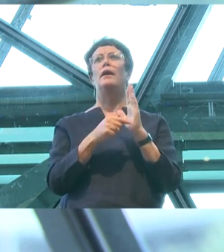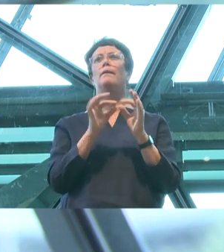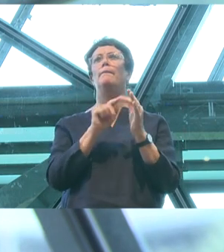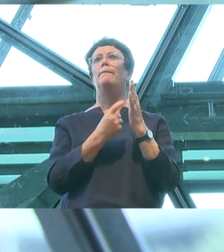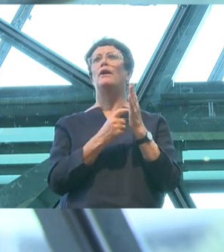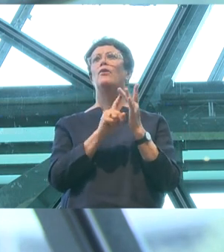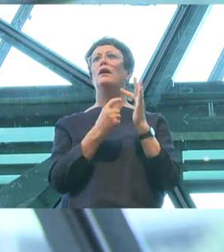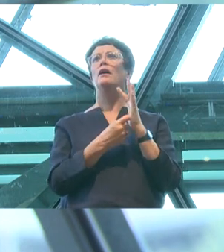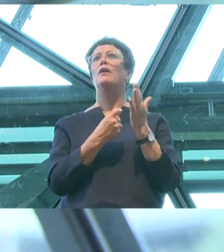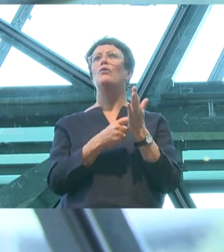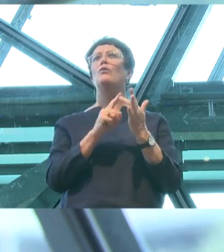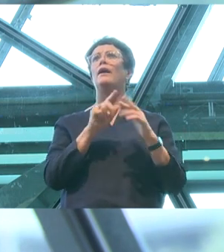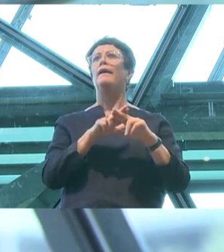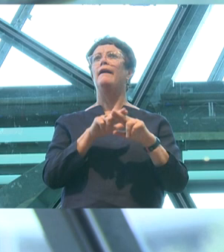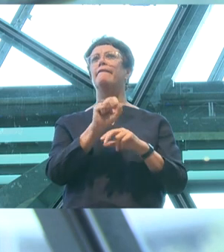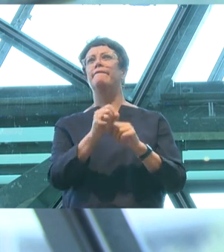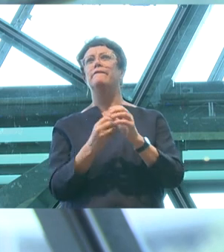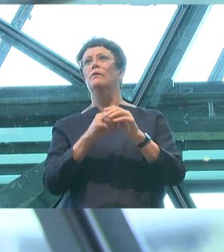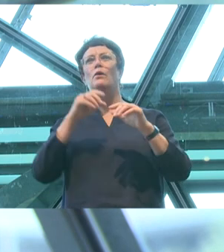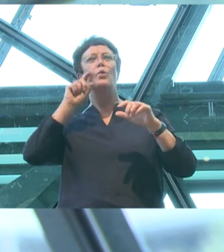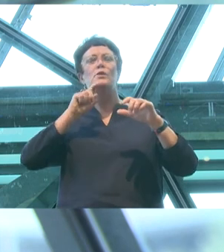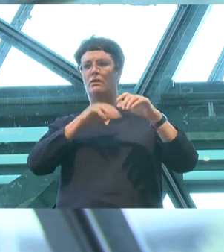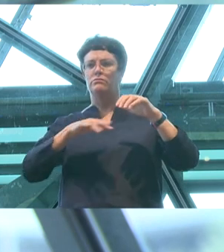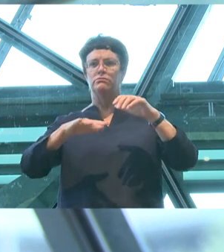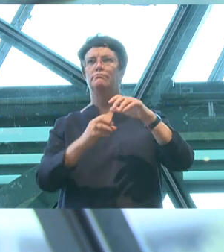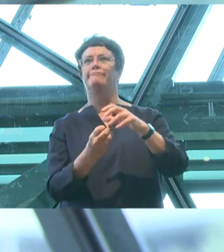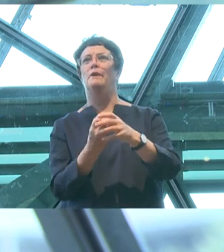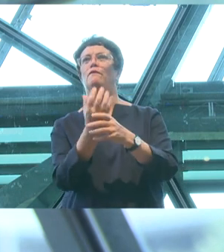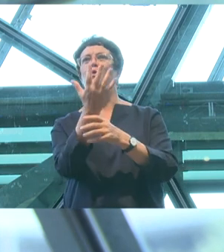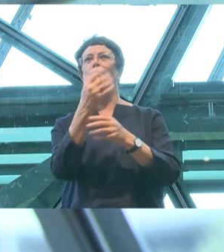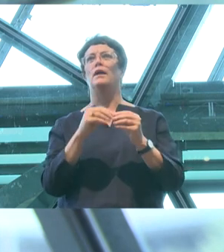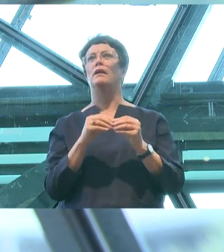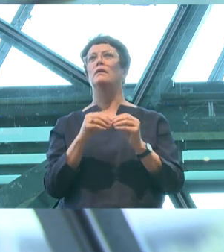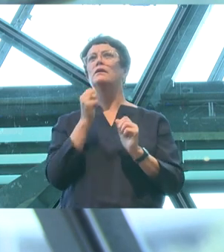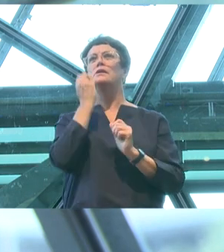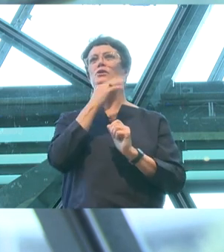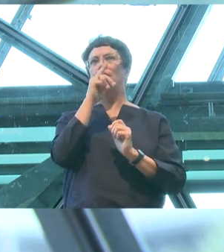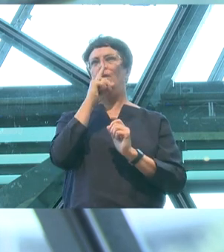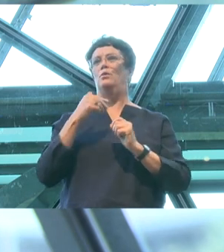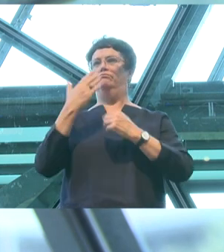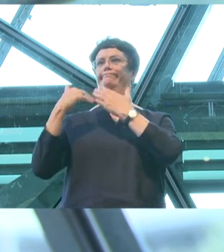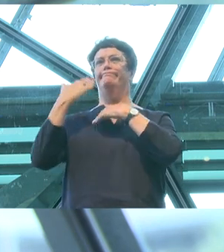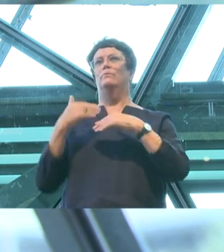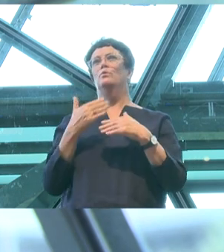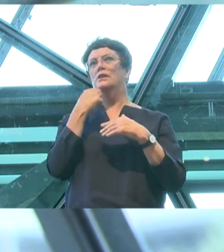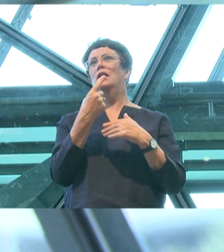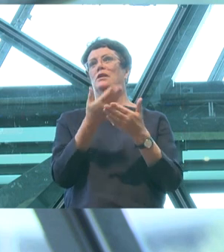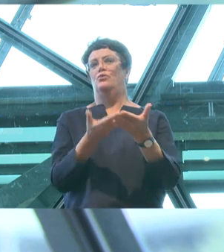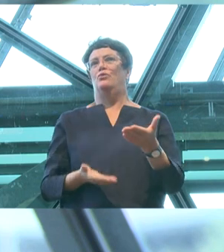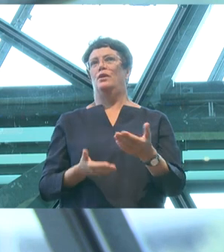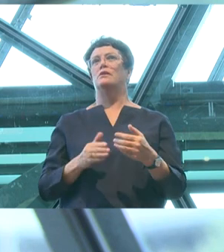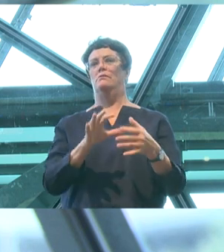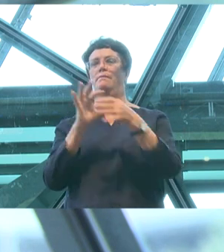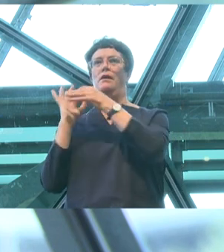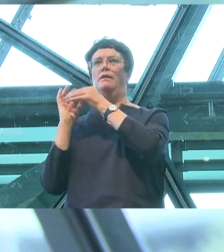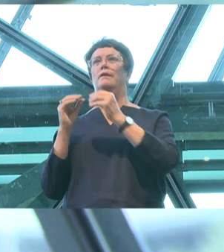most urgent and important stories now. As a non-Indigenous storyteller, I'm particularly grateful to Elders past and present